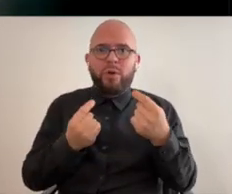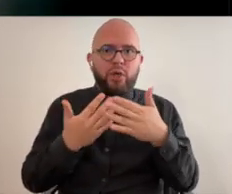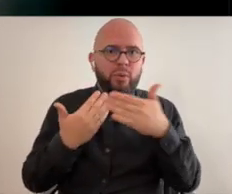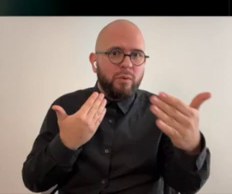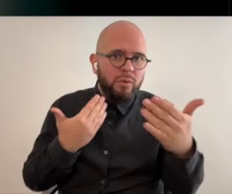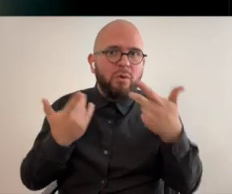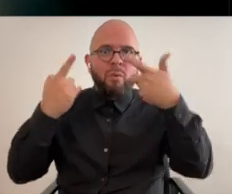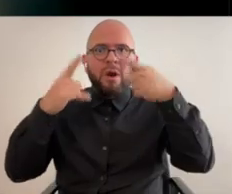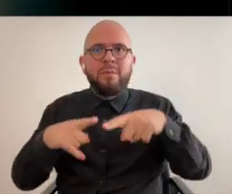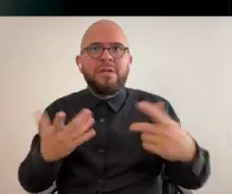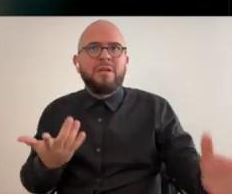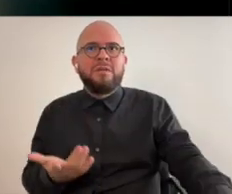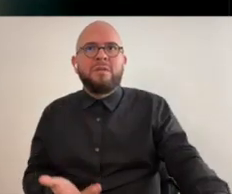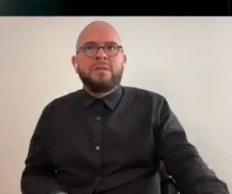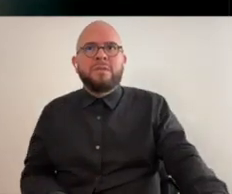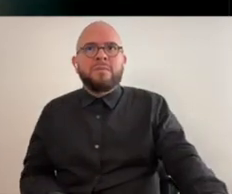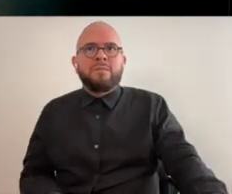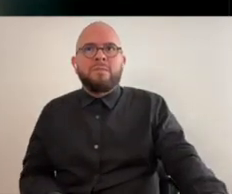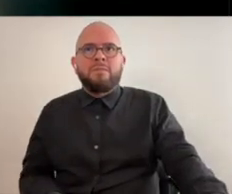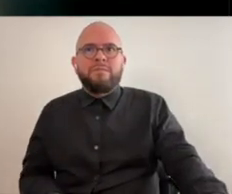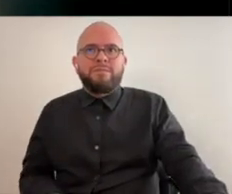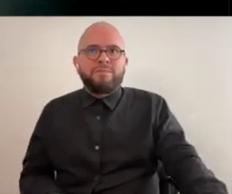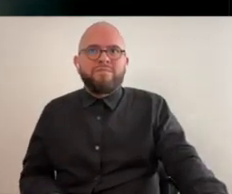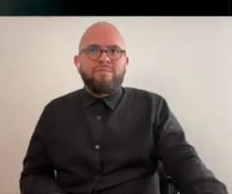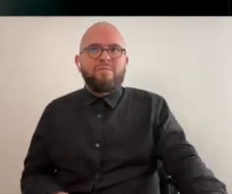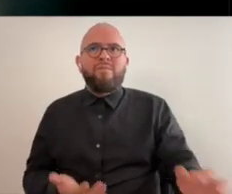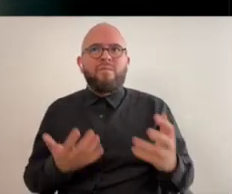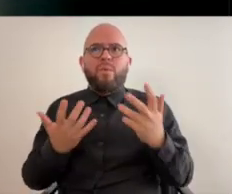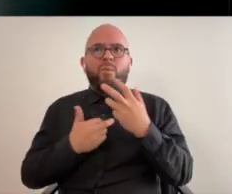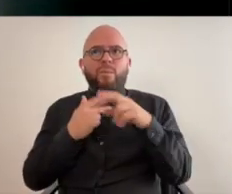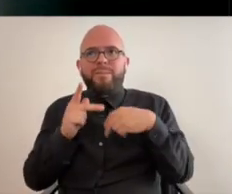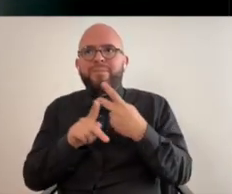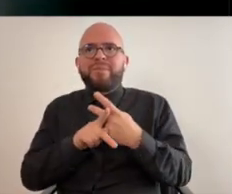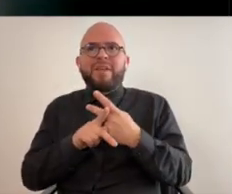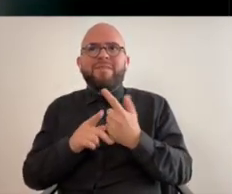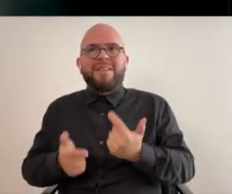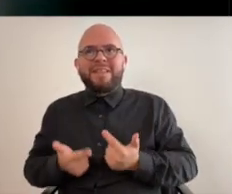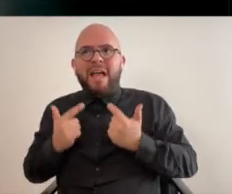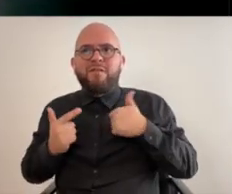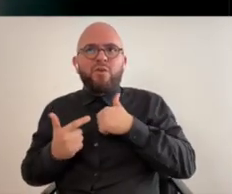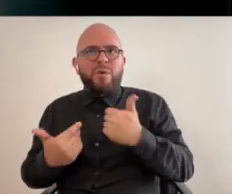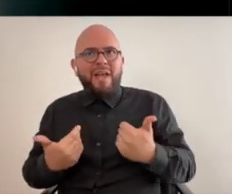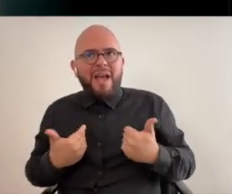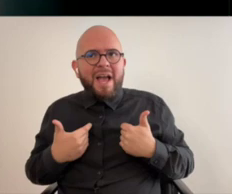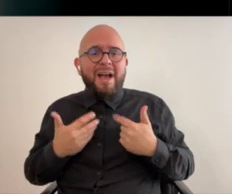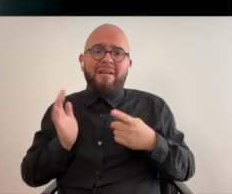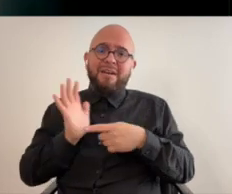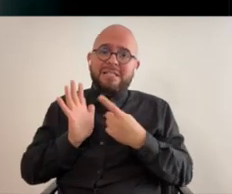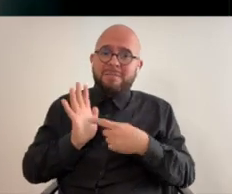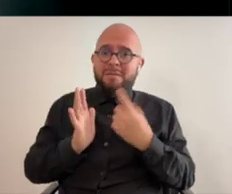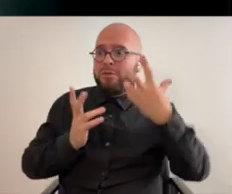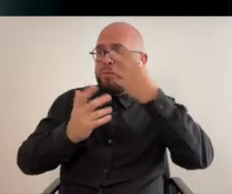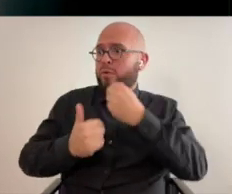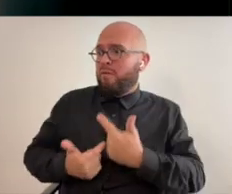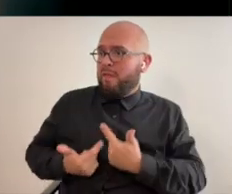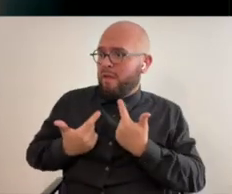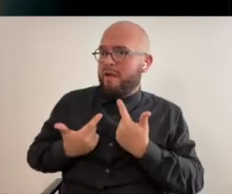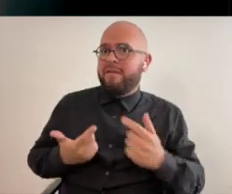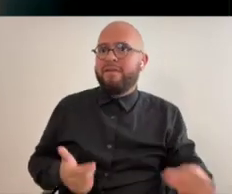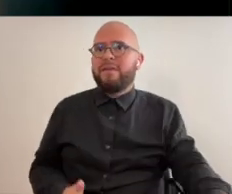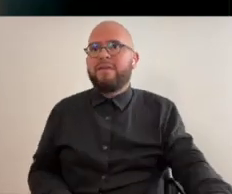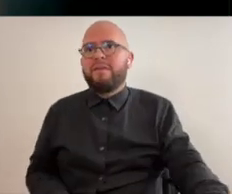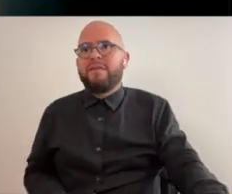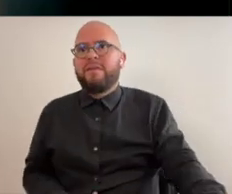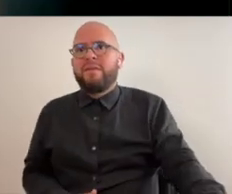part of life but then what do you do what happens next and like what do you what kind of life do we have